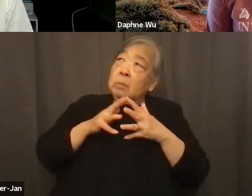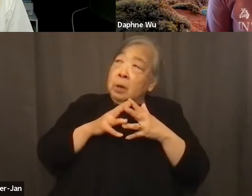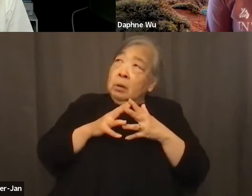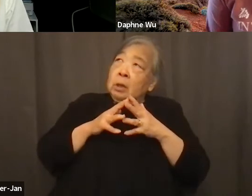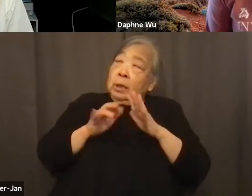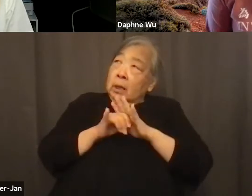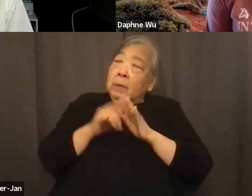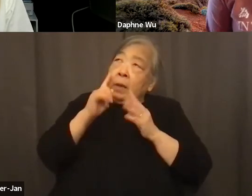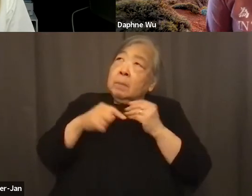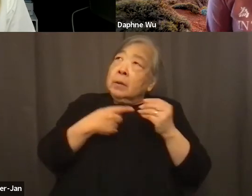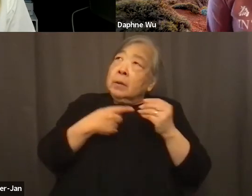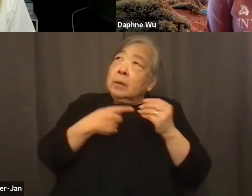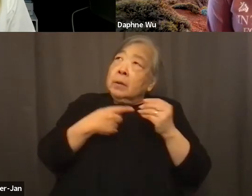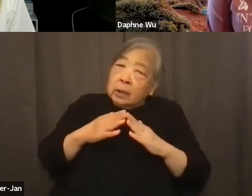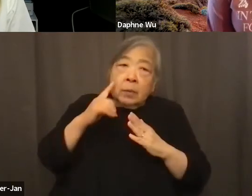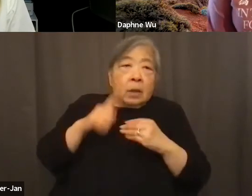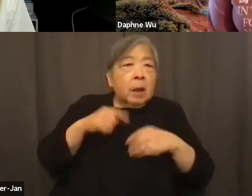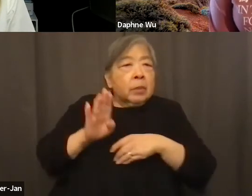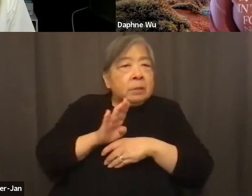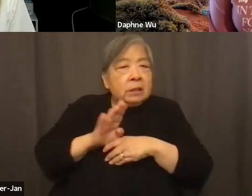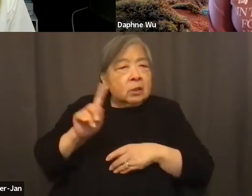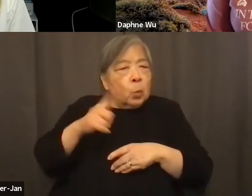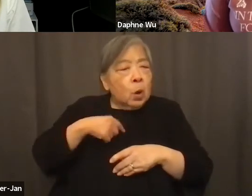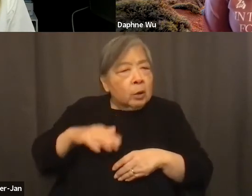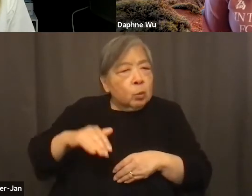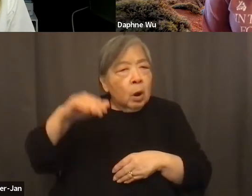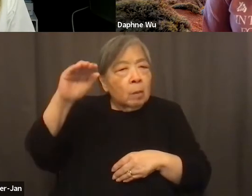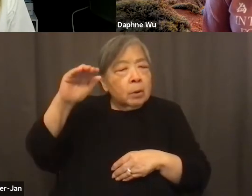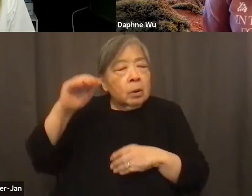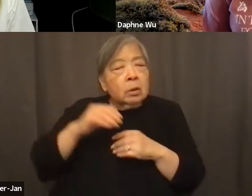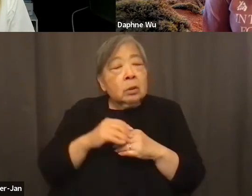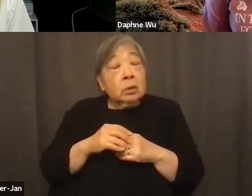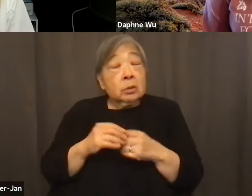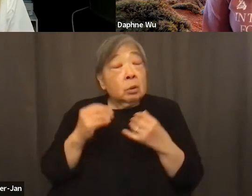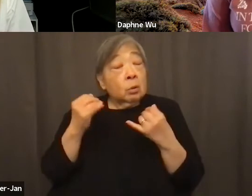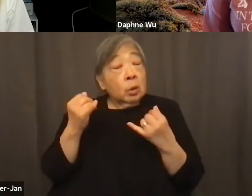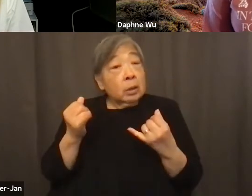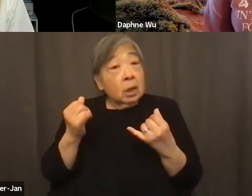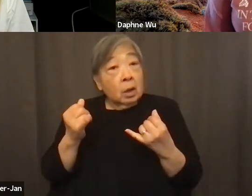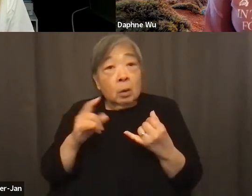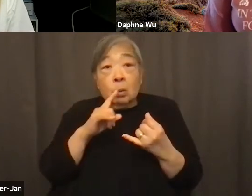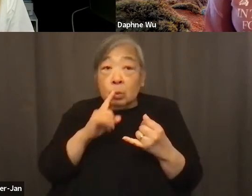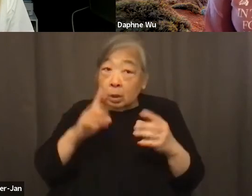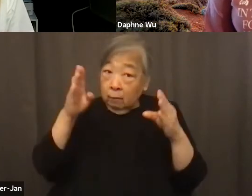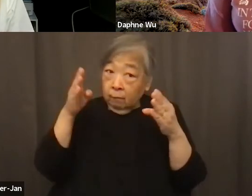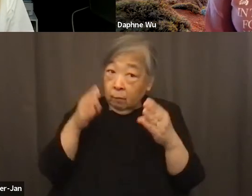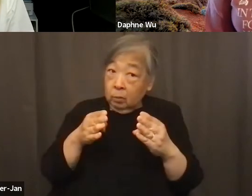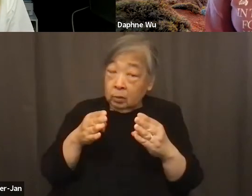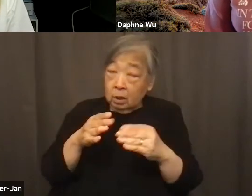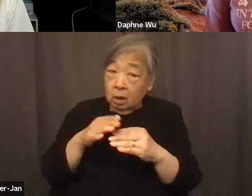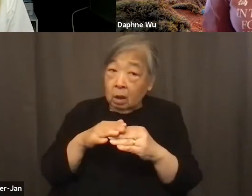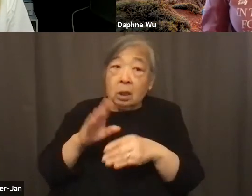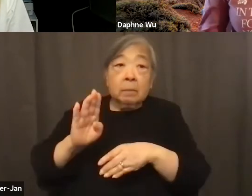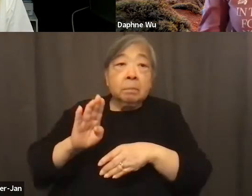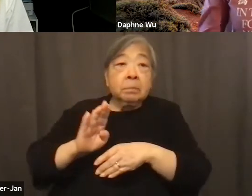and those businesses that I grew up with. So, we're, right now, we're really focused on business